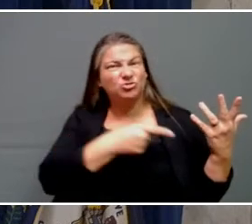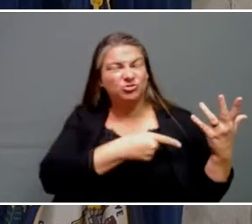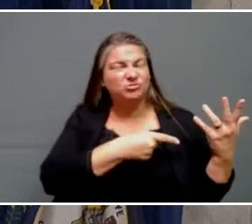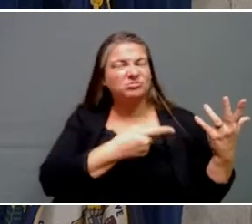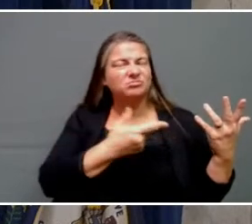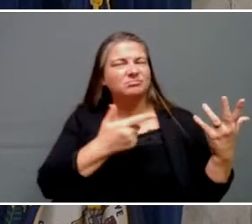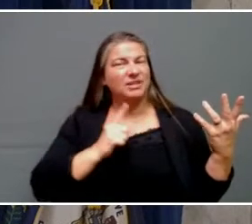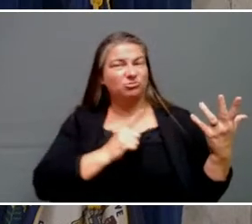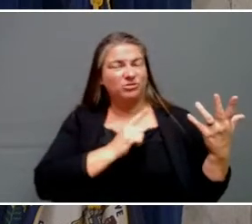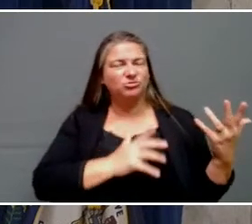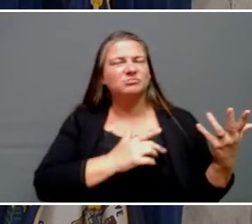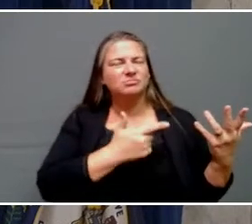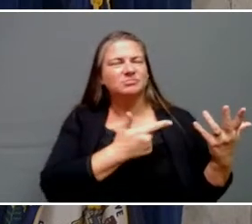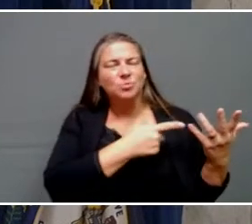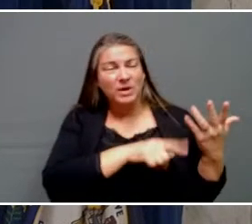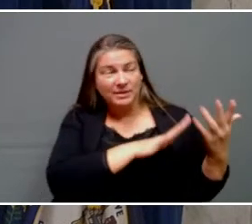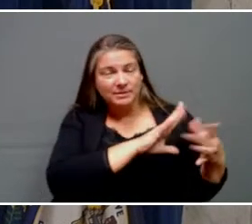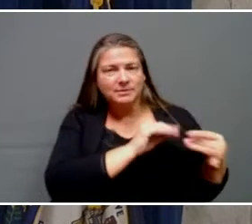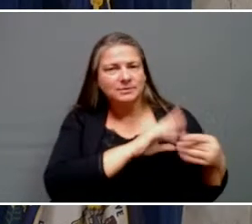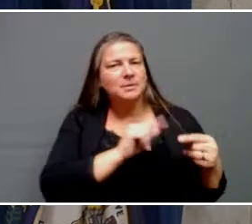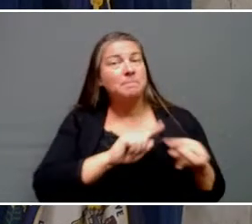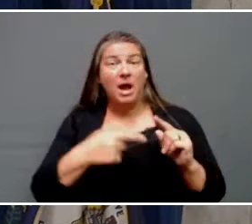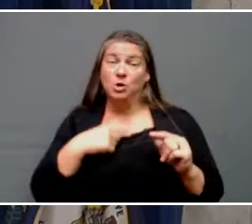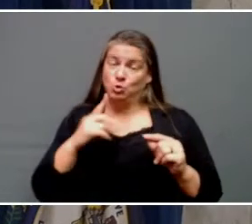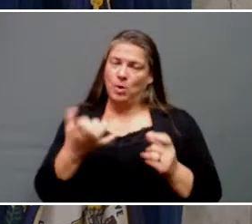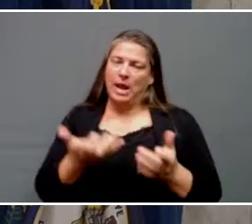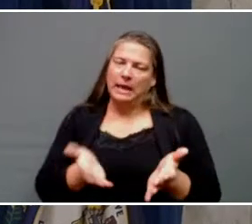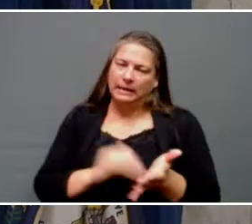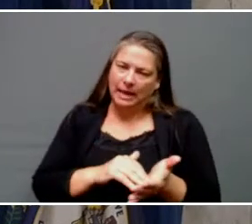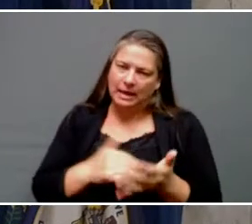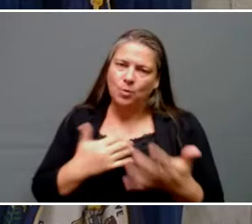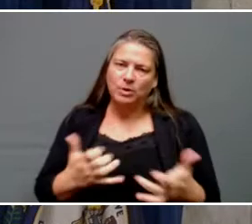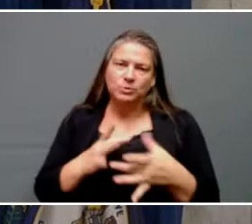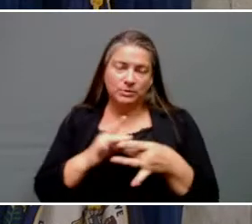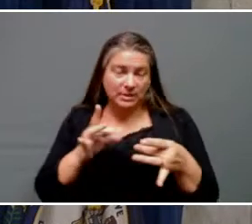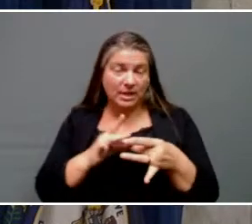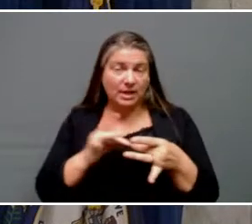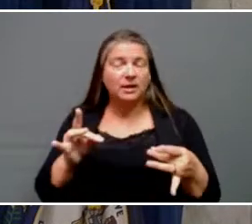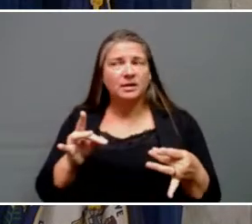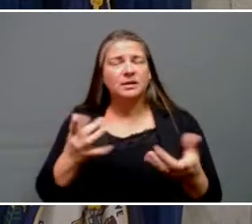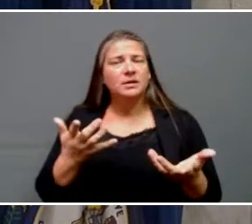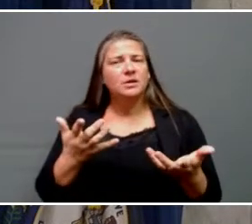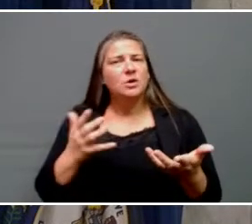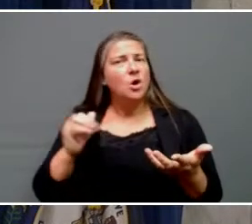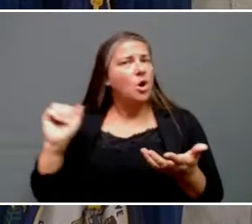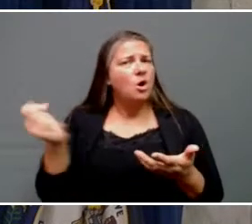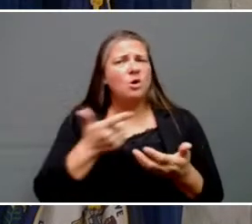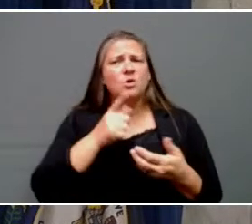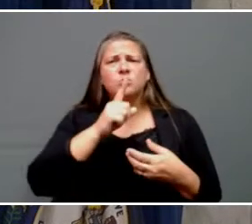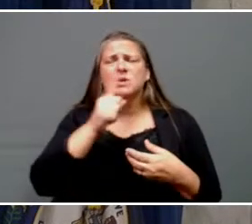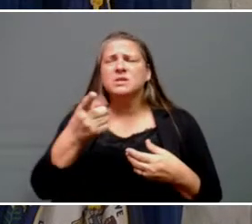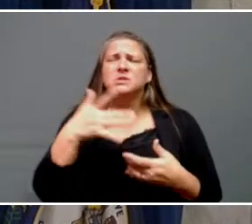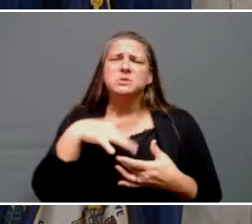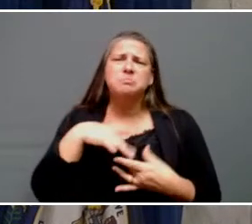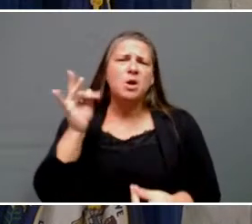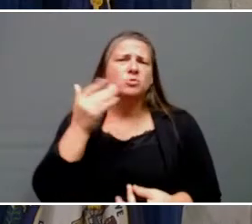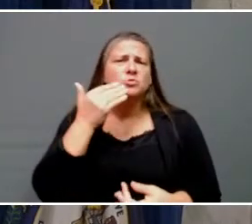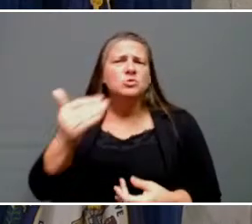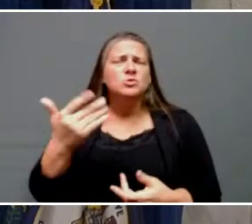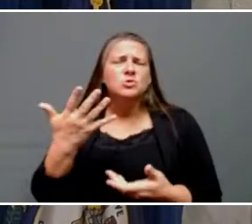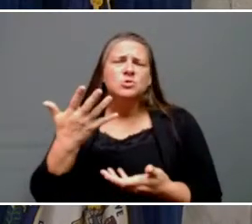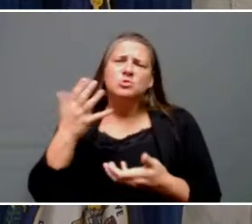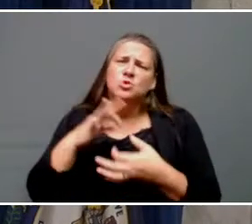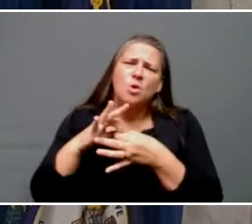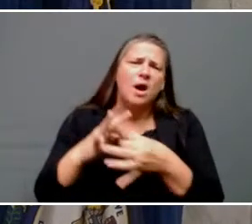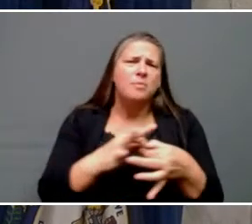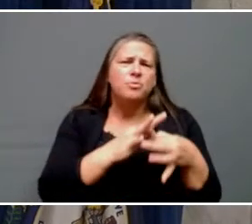over. But I do want to be repetitive of a couple of things. One is the cooperative spirit between the administration and this. The administration